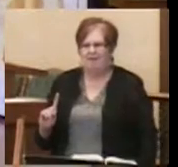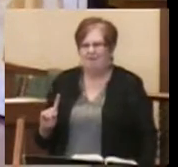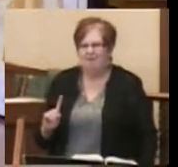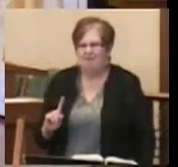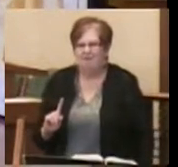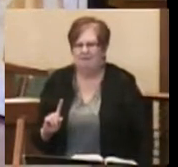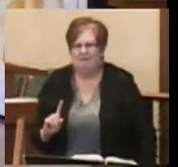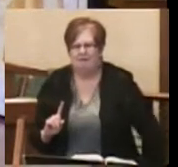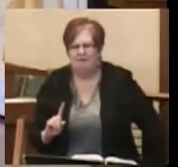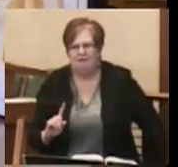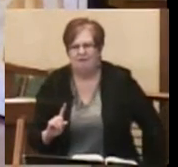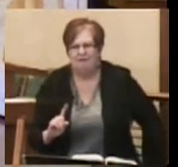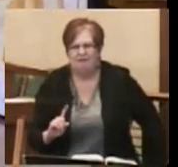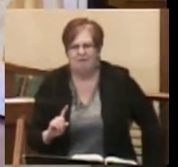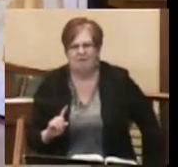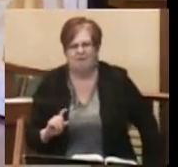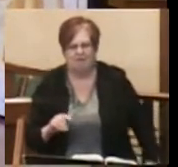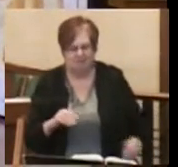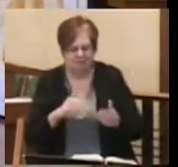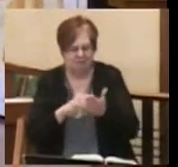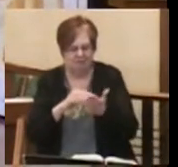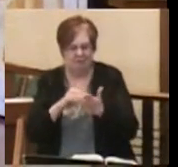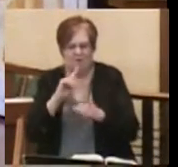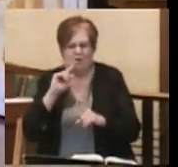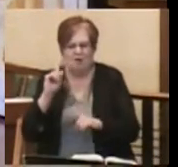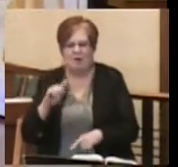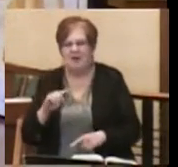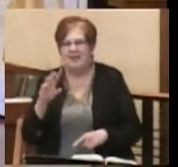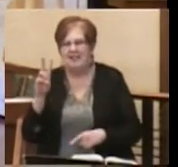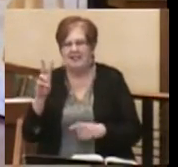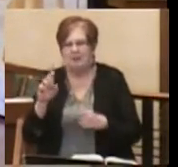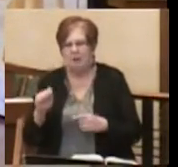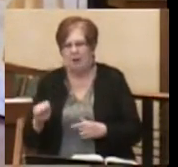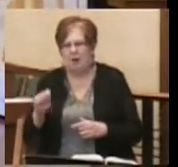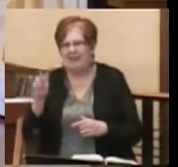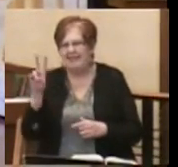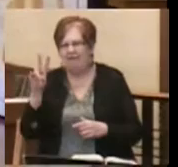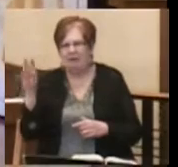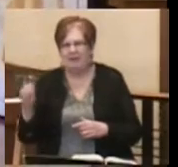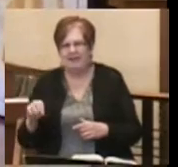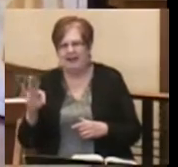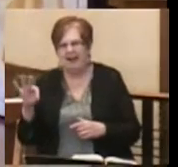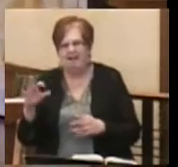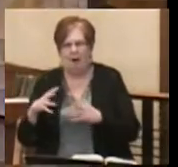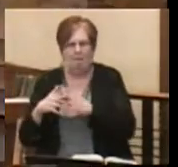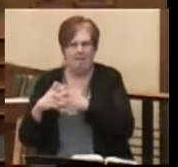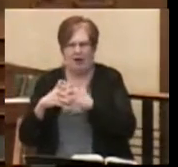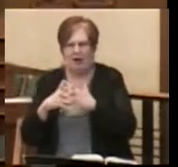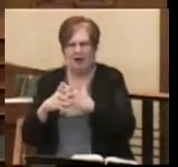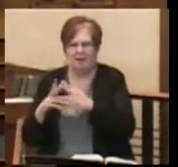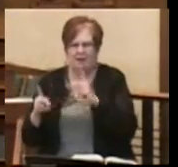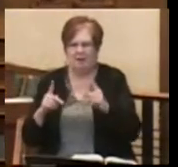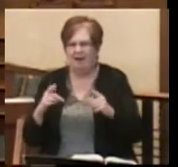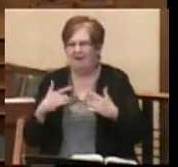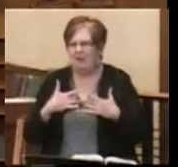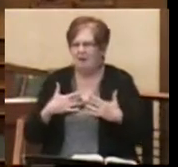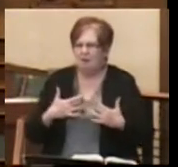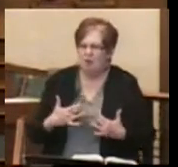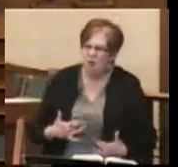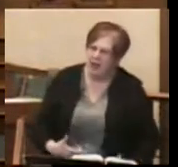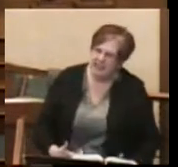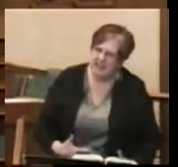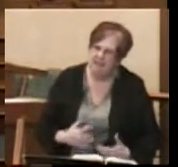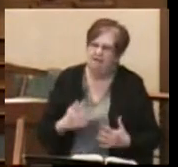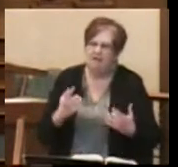It is commonly reported that about 6.7% of Americans suffer a major depressive episode every year.